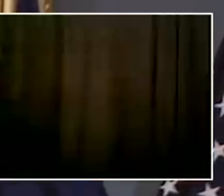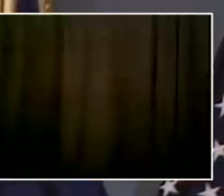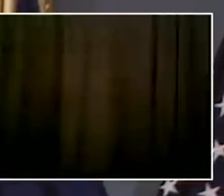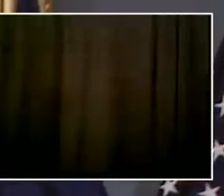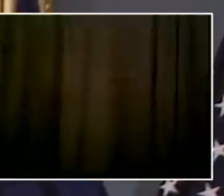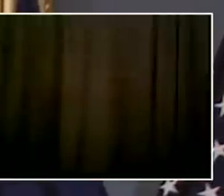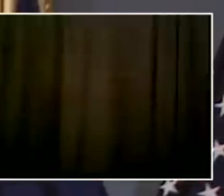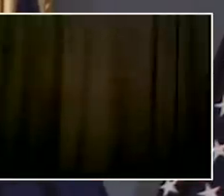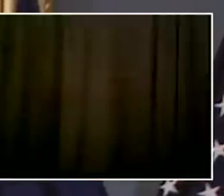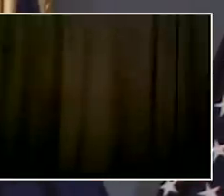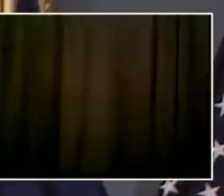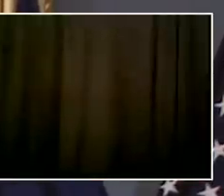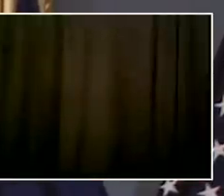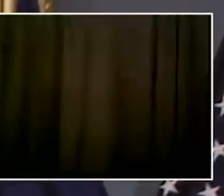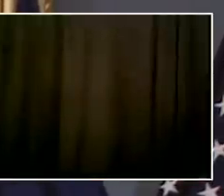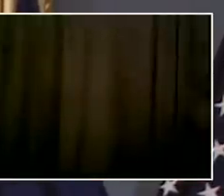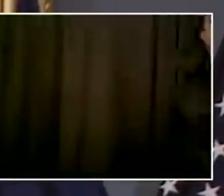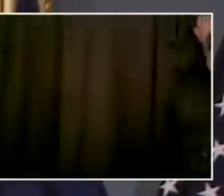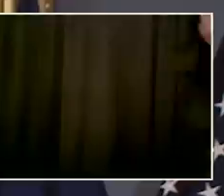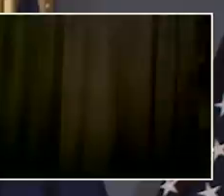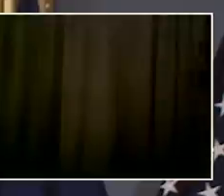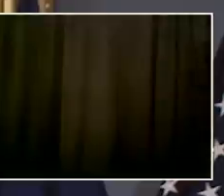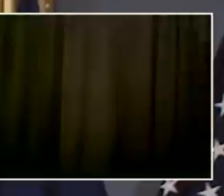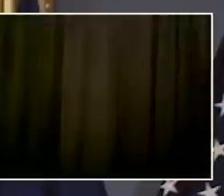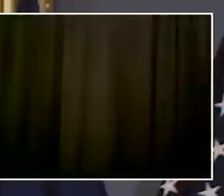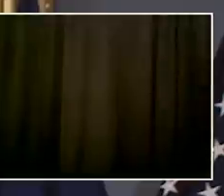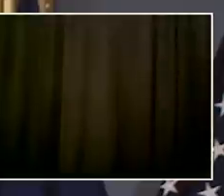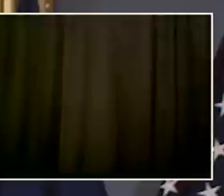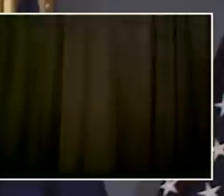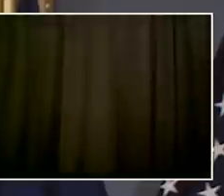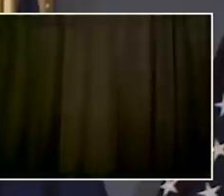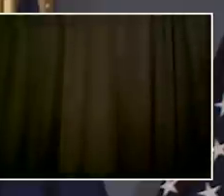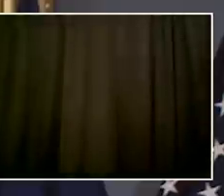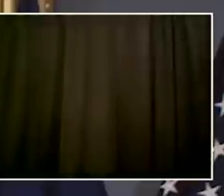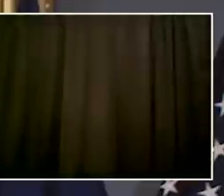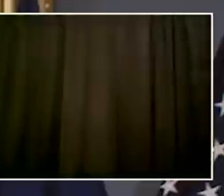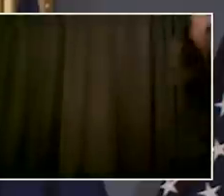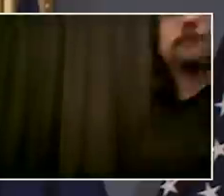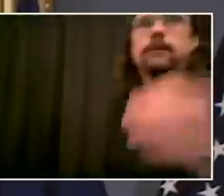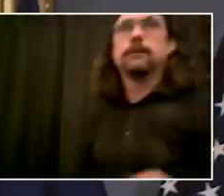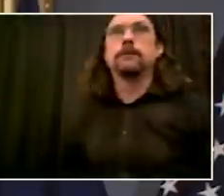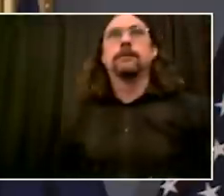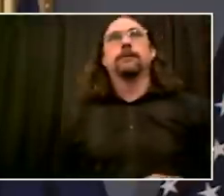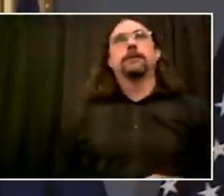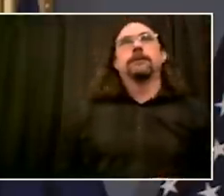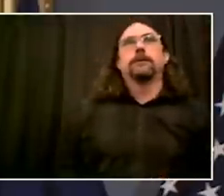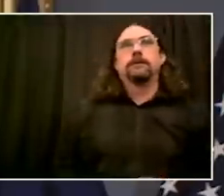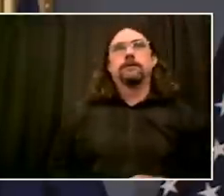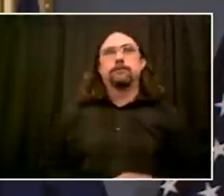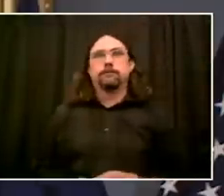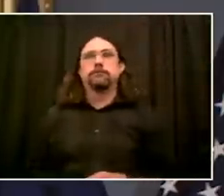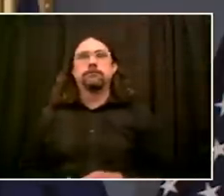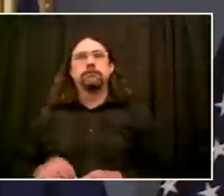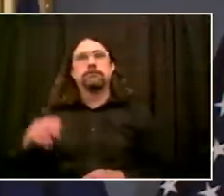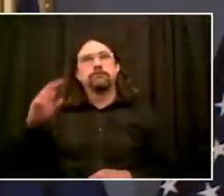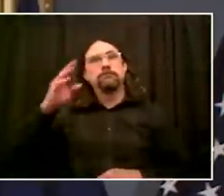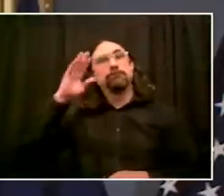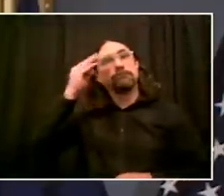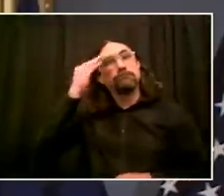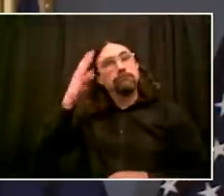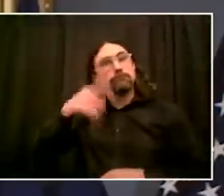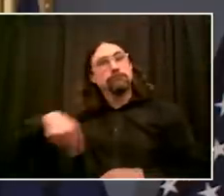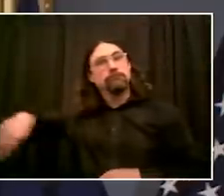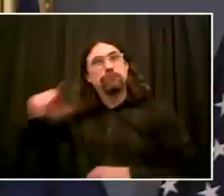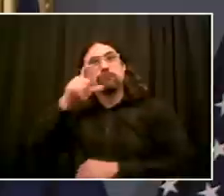here. The protesters are human beings. They need to be treated with tremendous respect. The police officers are human beings. They need to be treated with tremendous